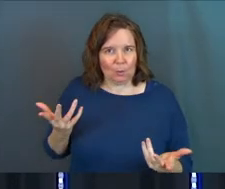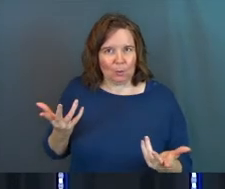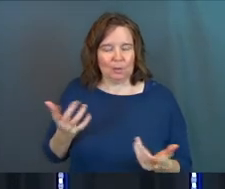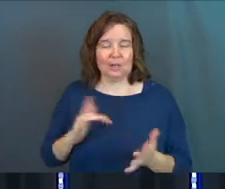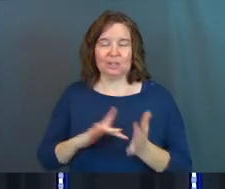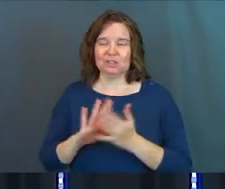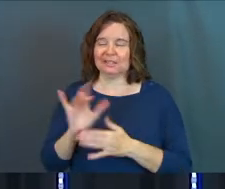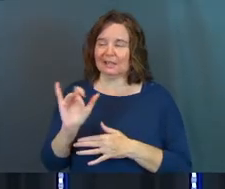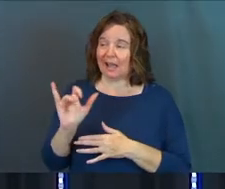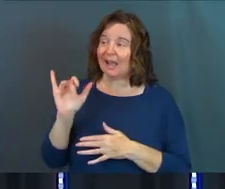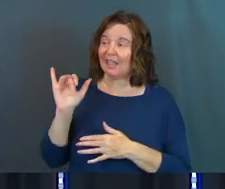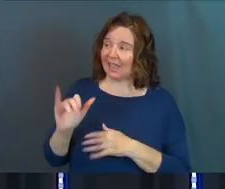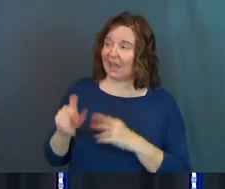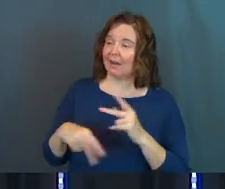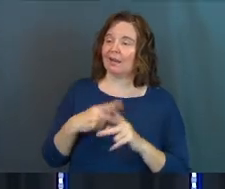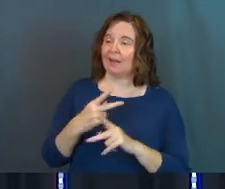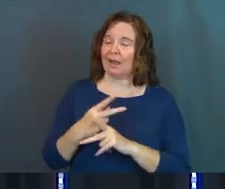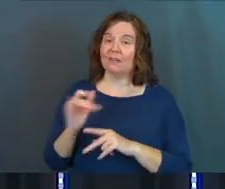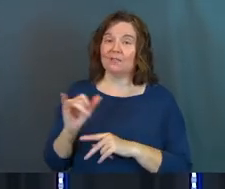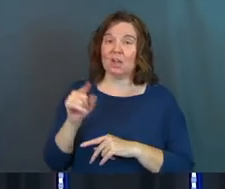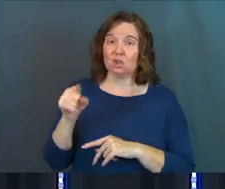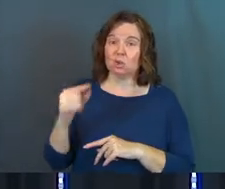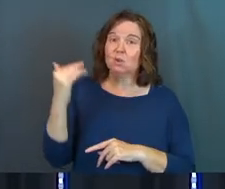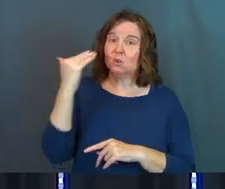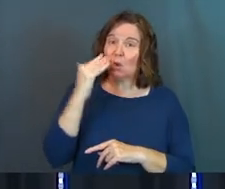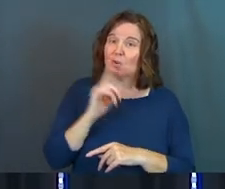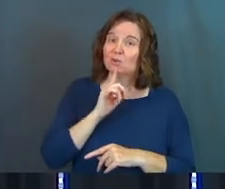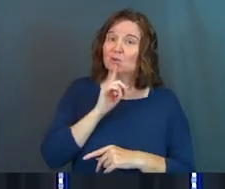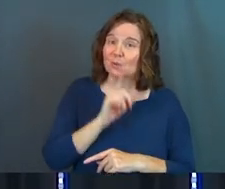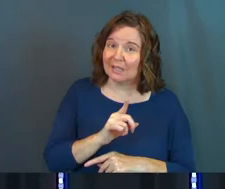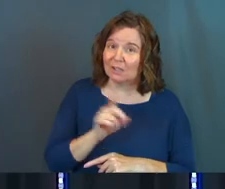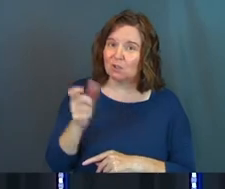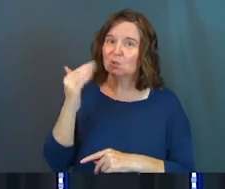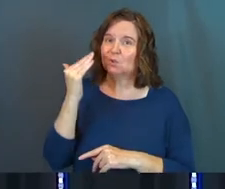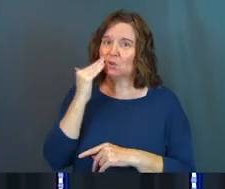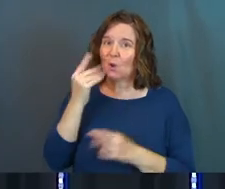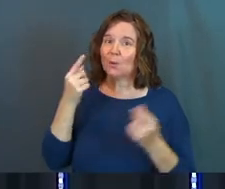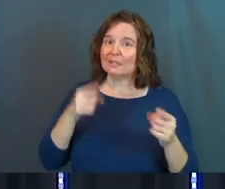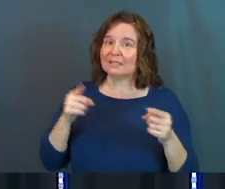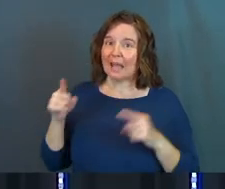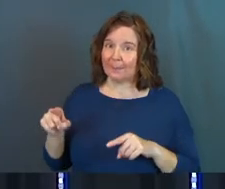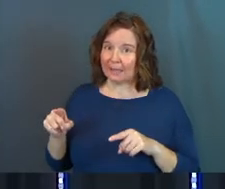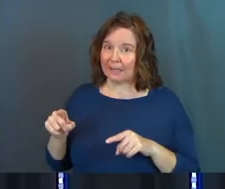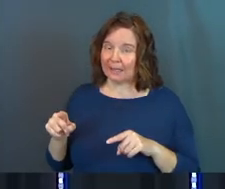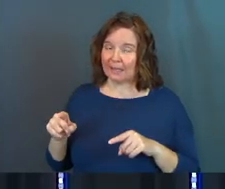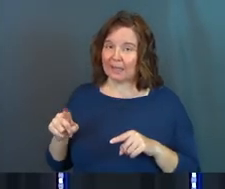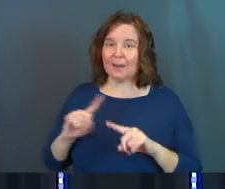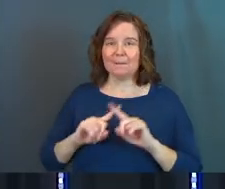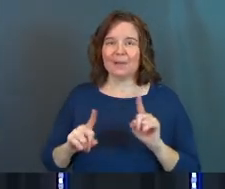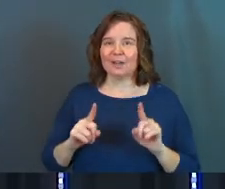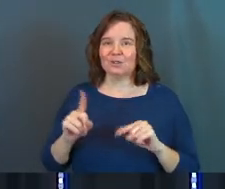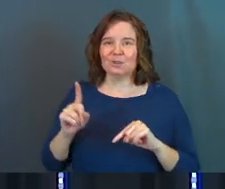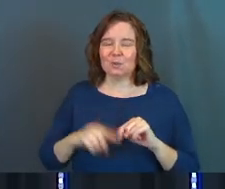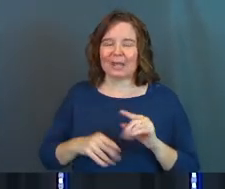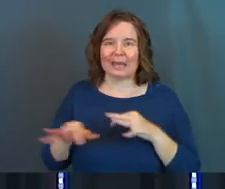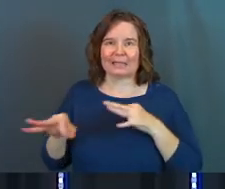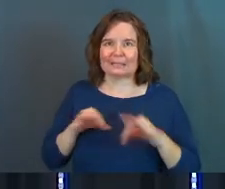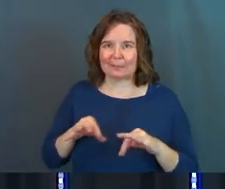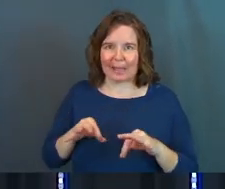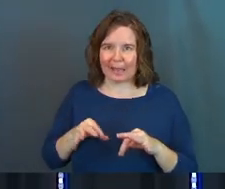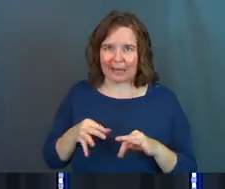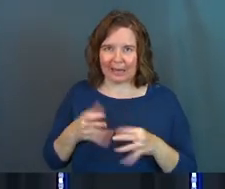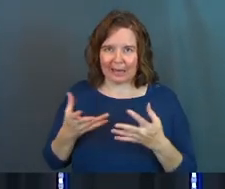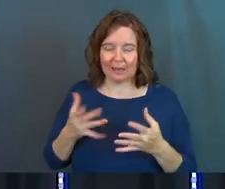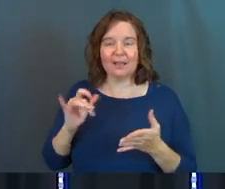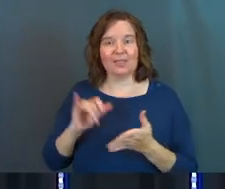And Jesus is like, that kind of, like, you know it's real. You know it's happening. But you can't explain